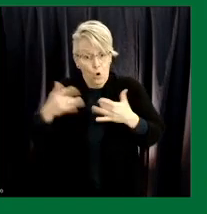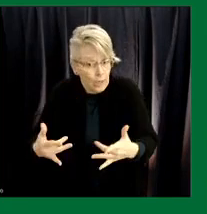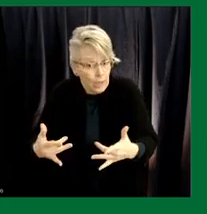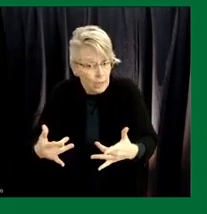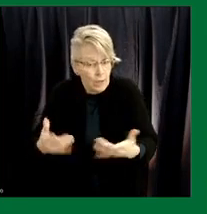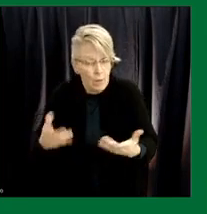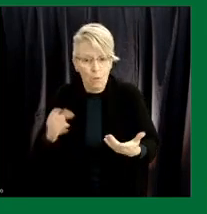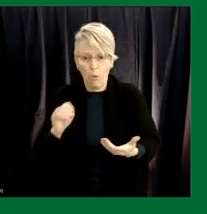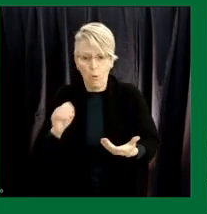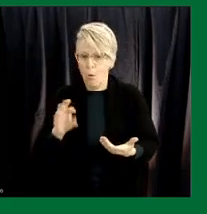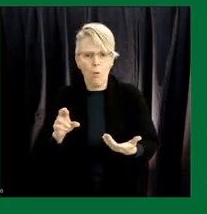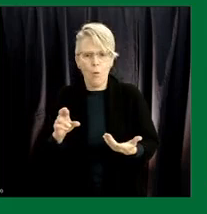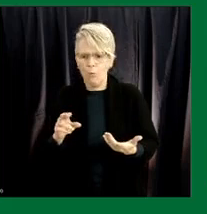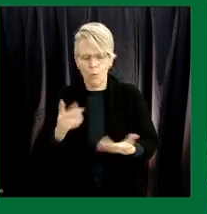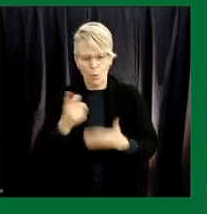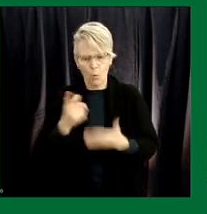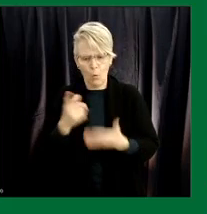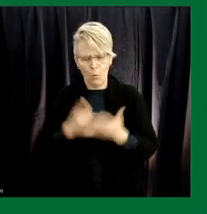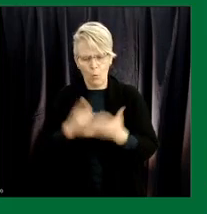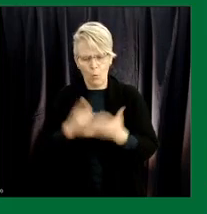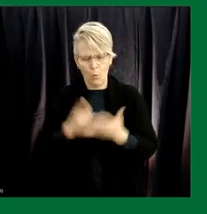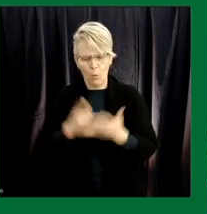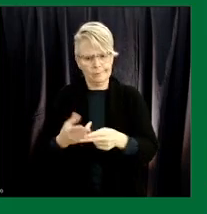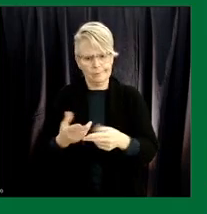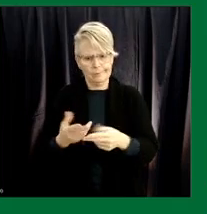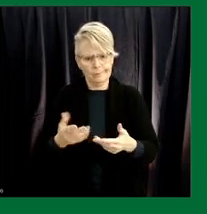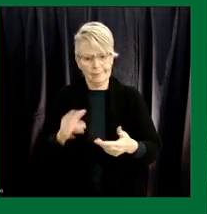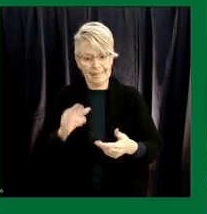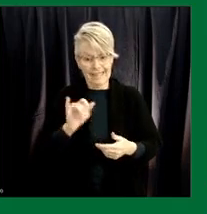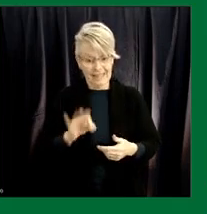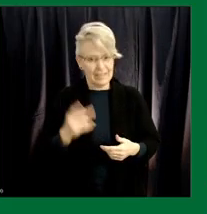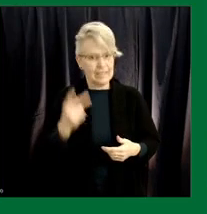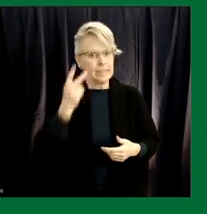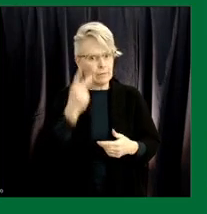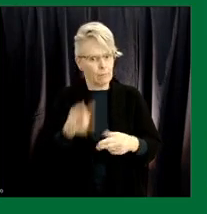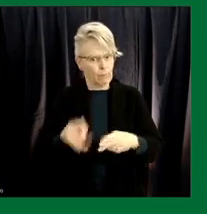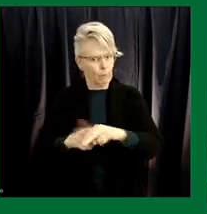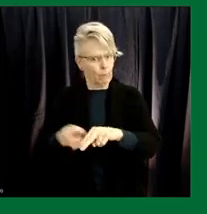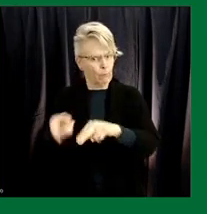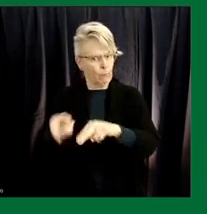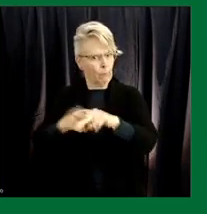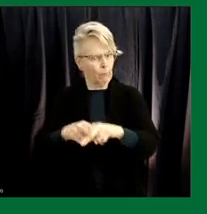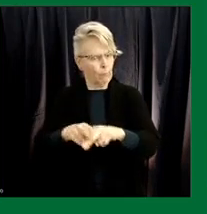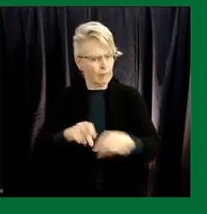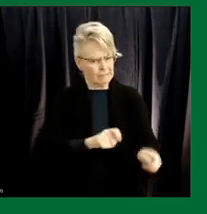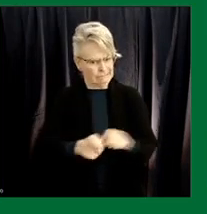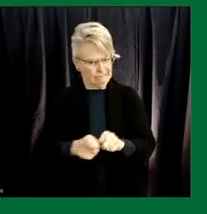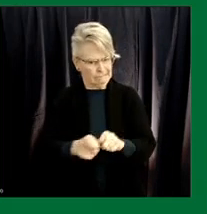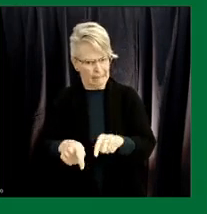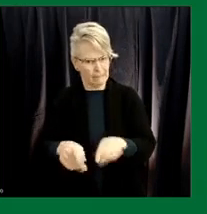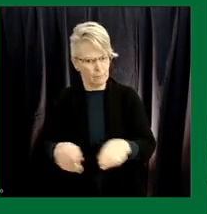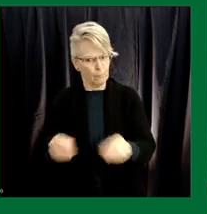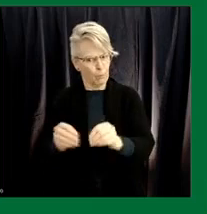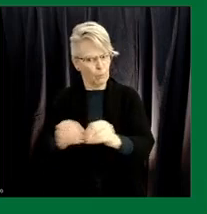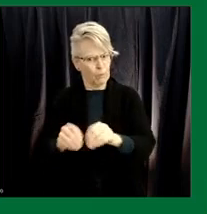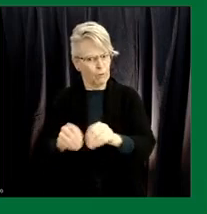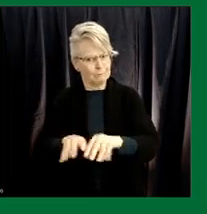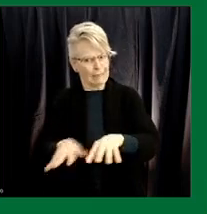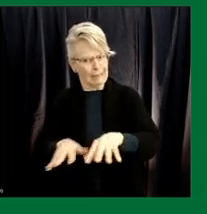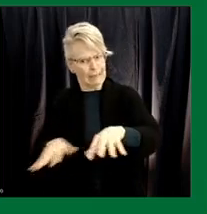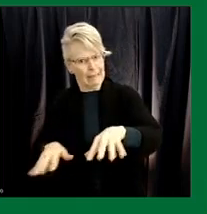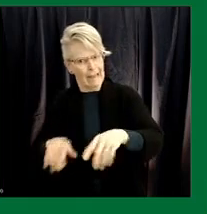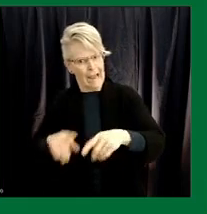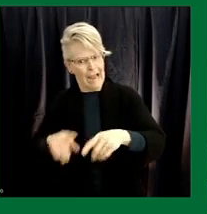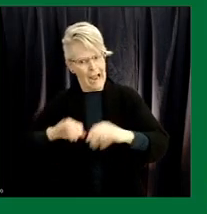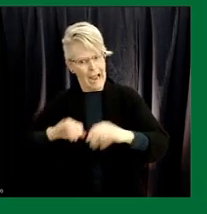what's being considered uh if we do see more cases or a spread in a certain area to help uh prevent